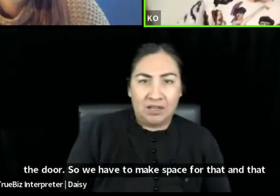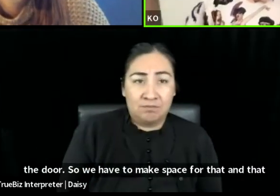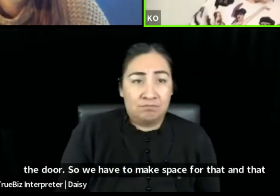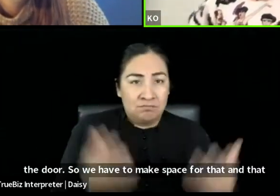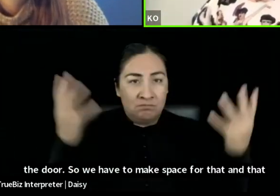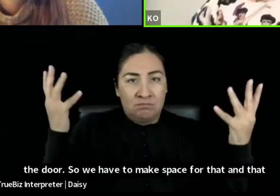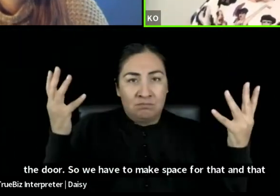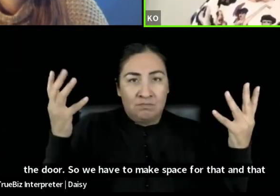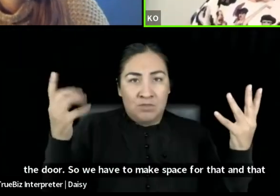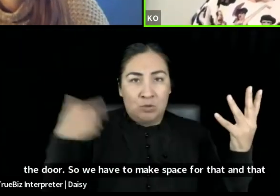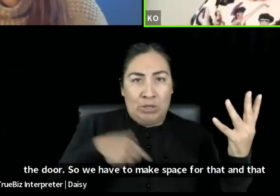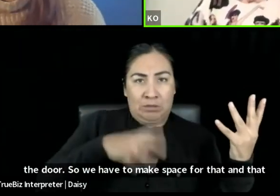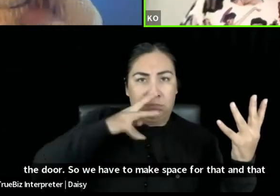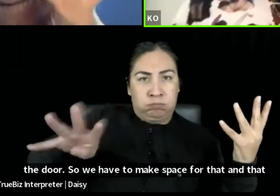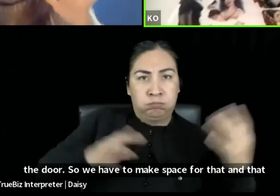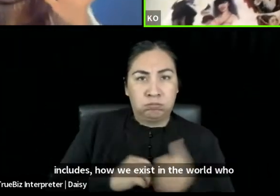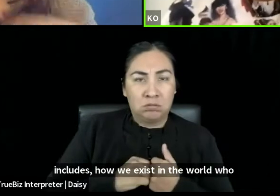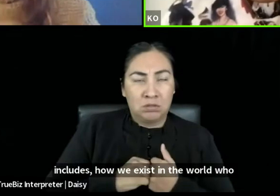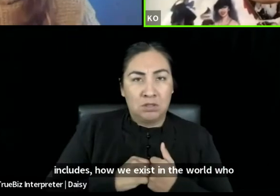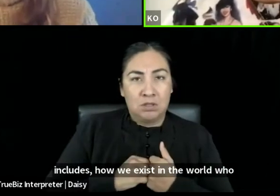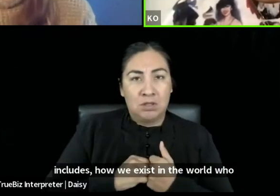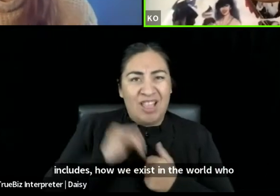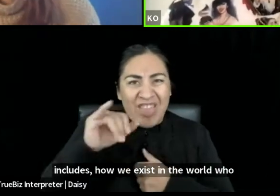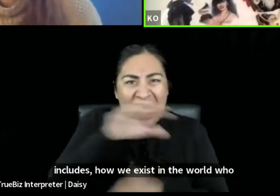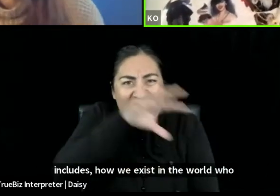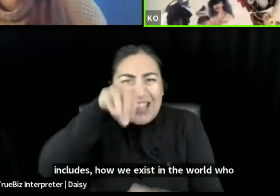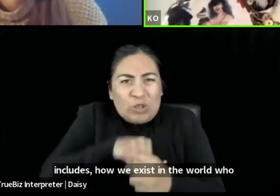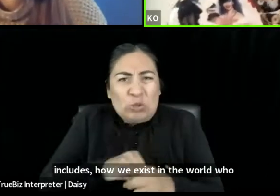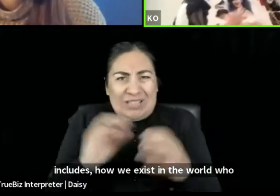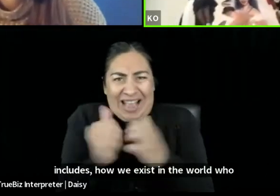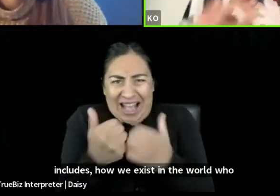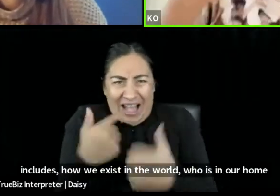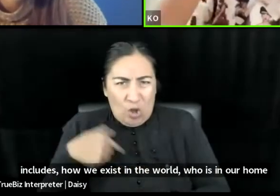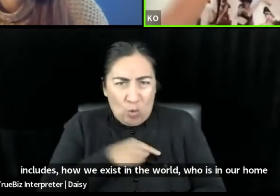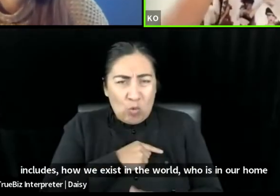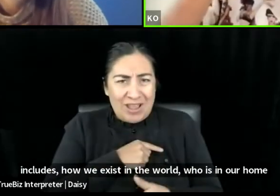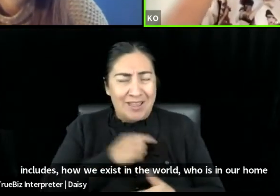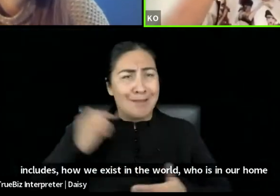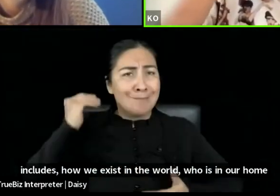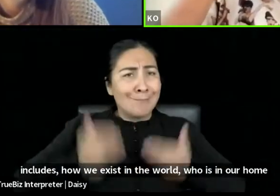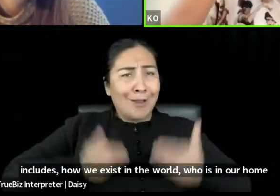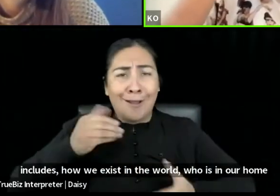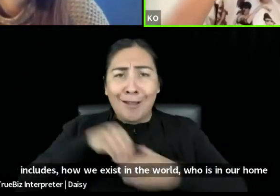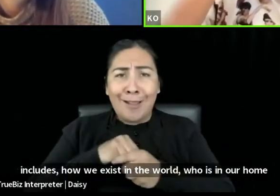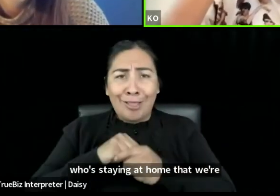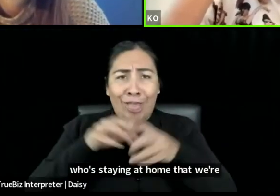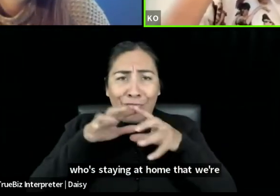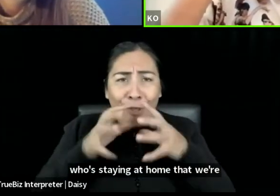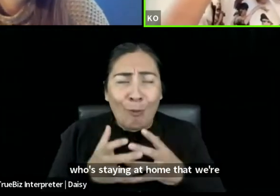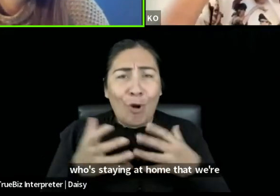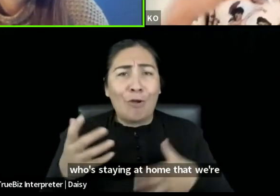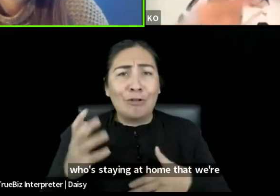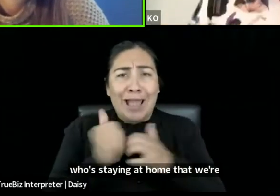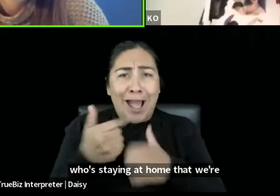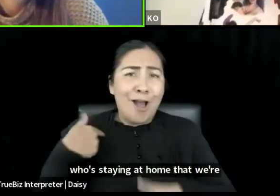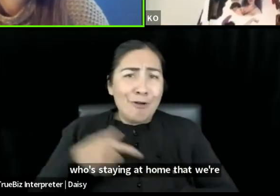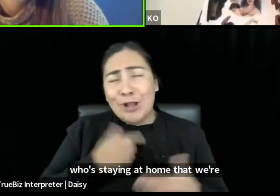exist in the world, who's in our home, who's staying at home that we're actually holding in our head.